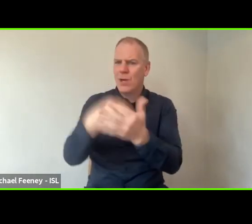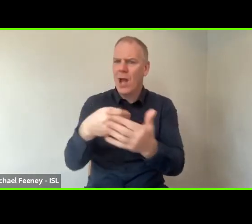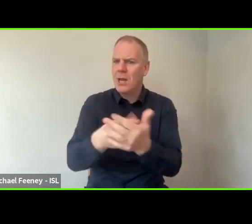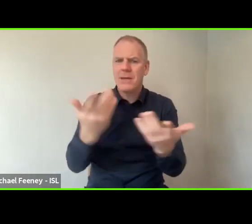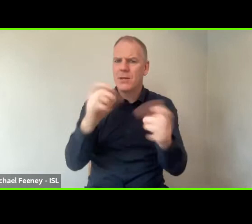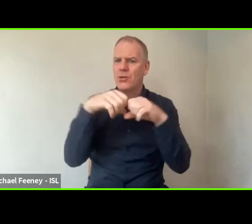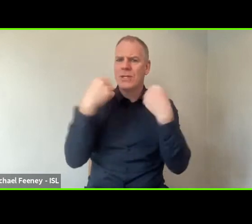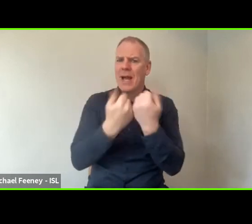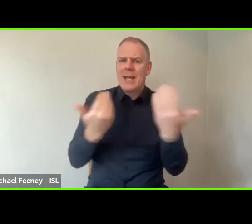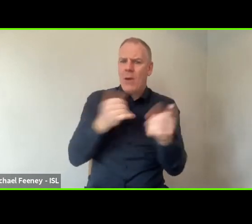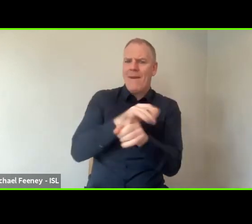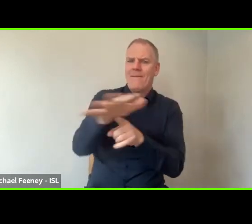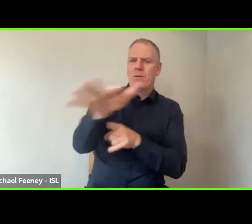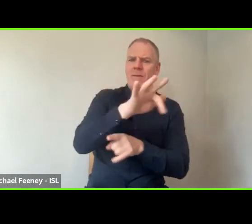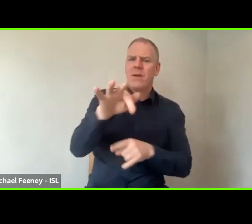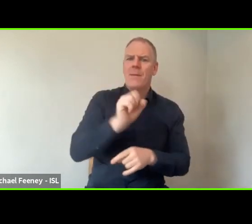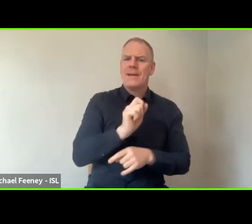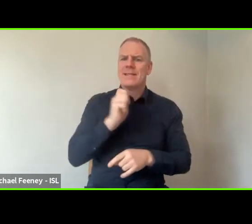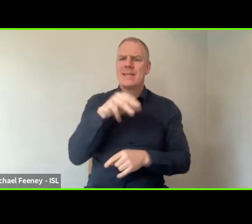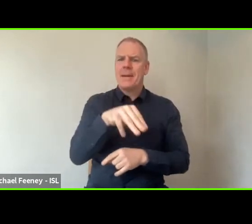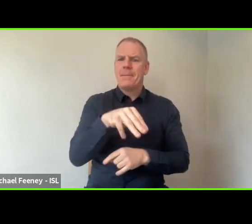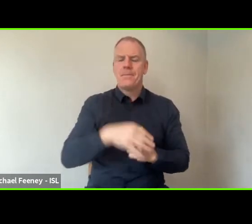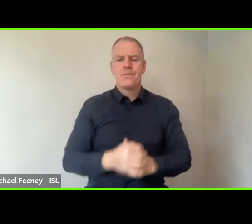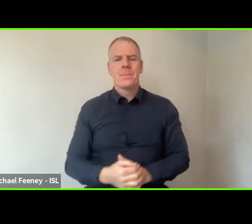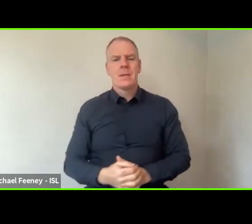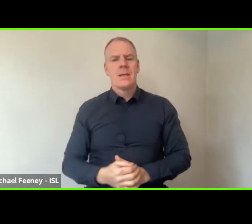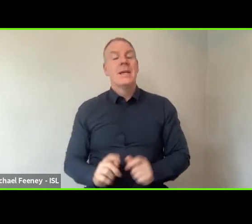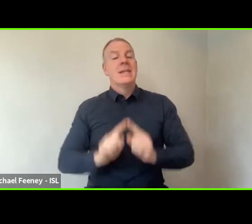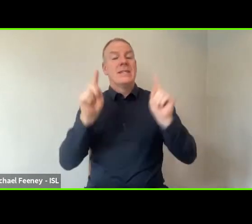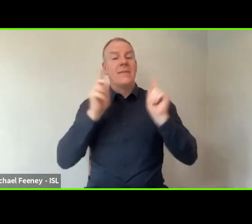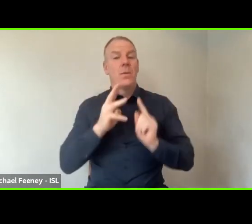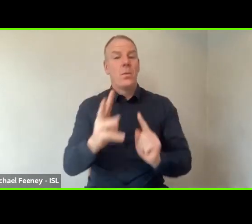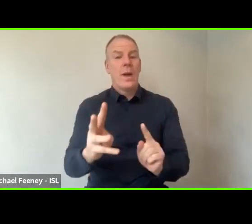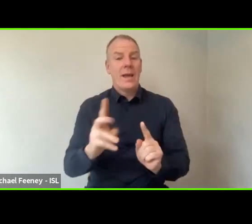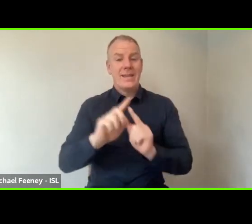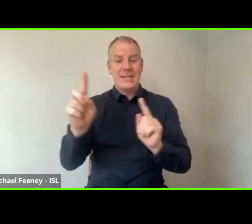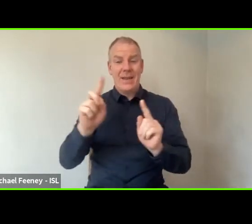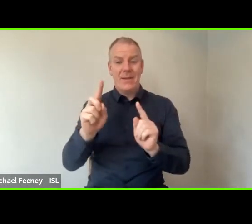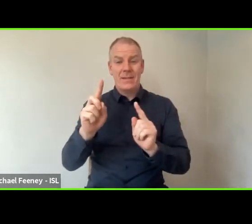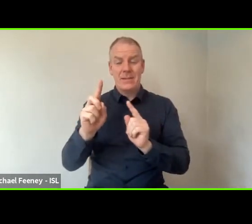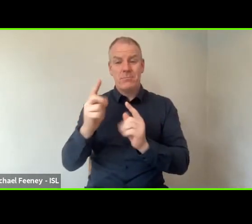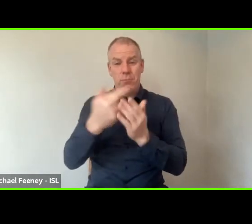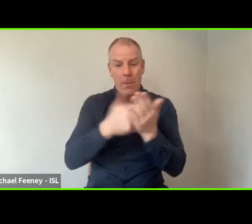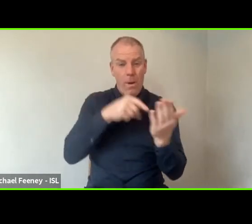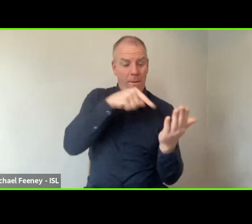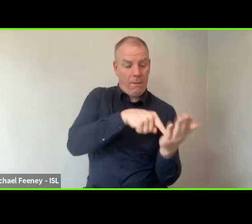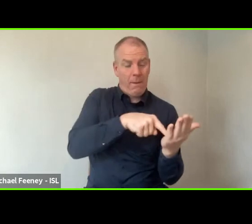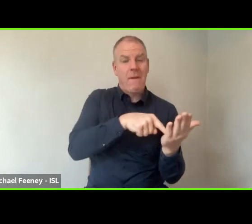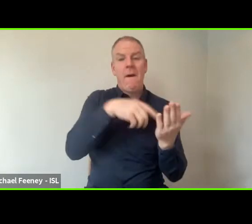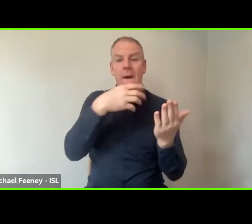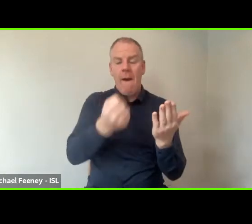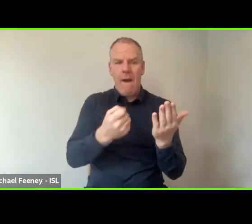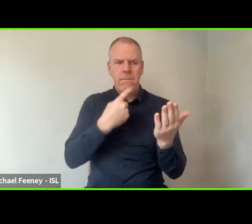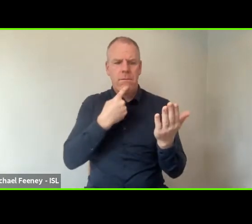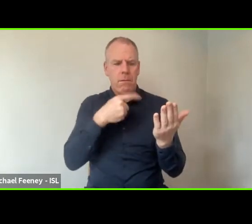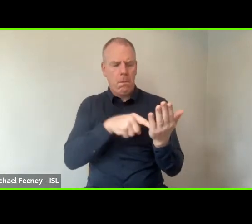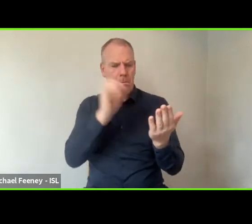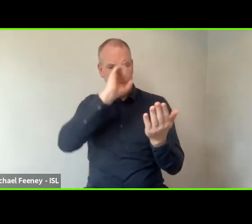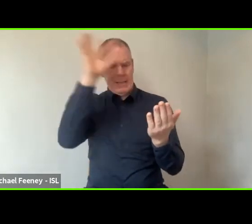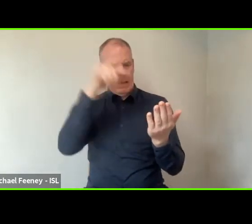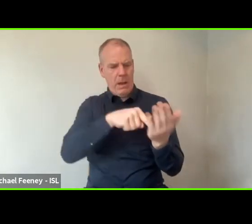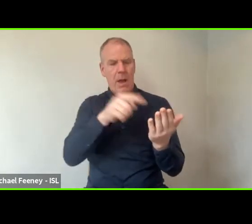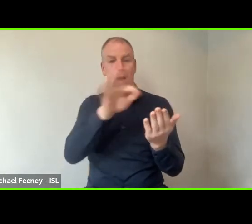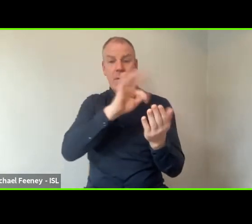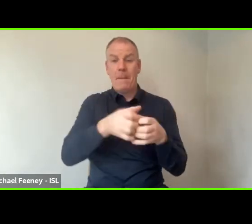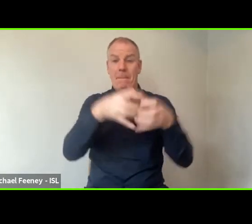society. While using a different approach and sampling method, the report gave us an insight into, from a